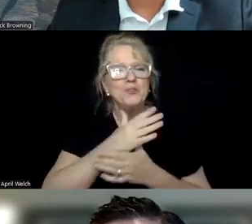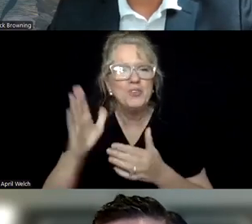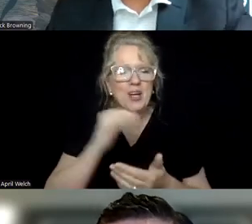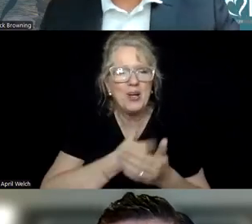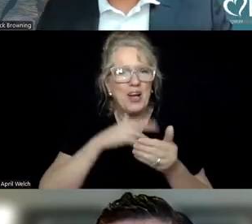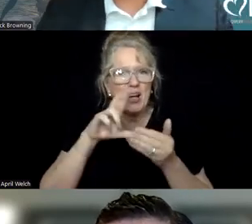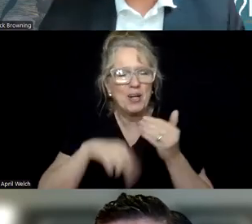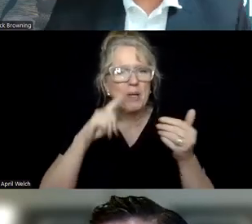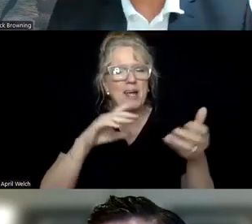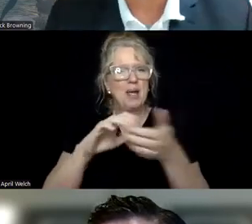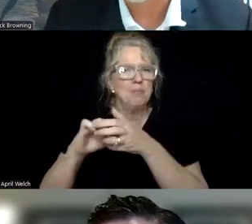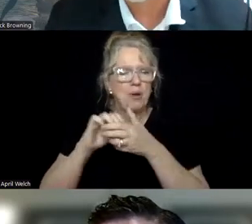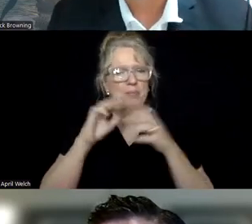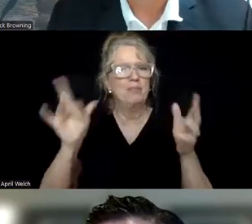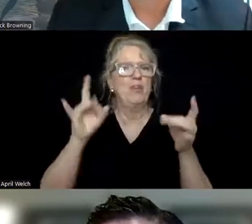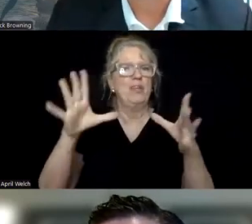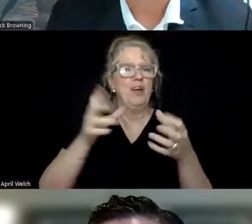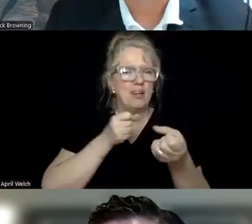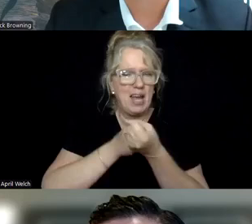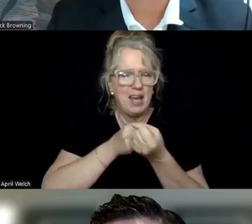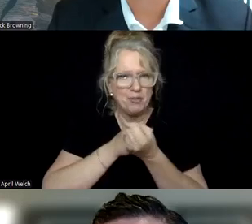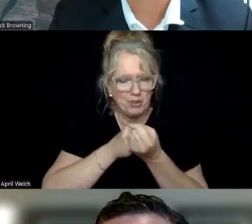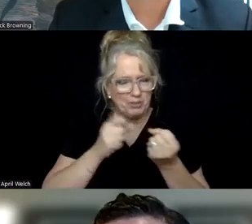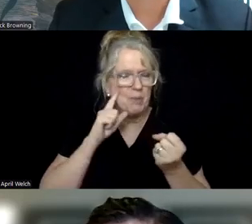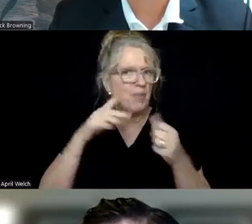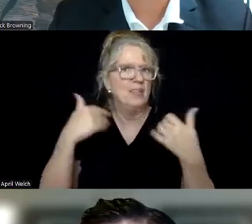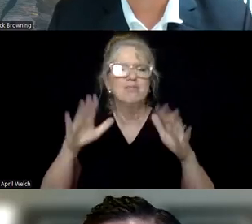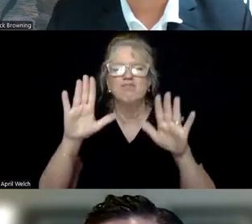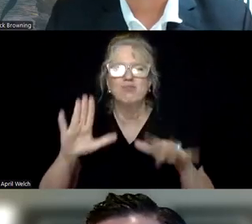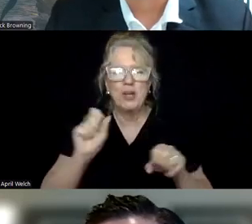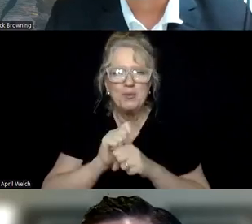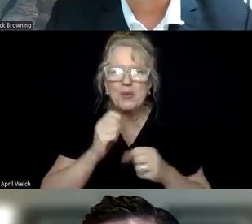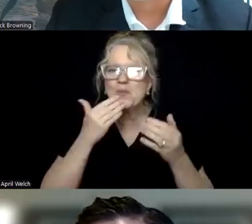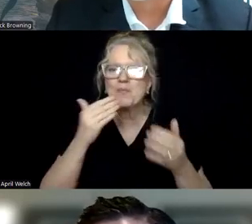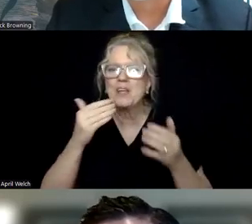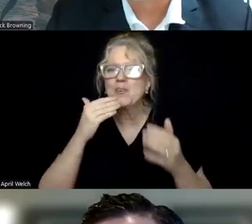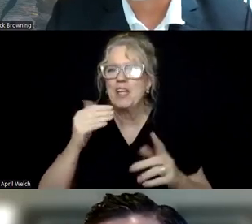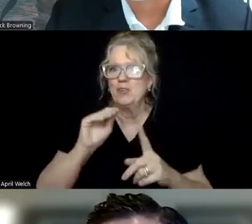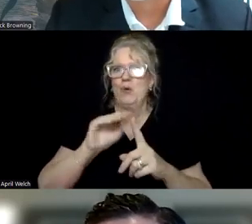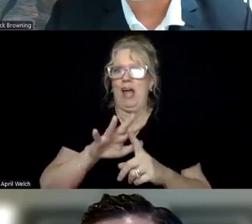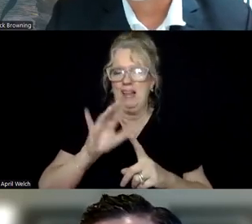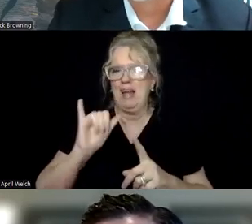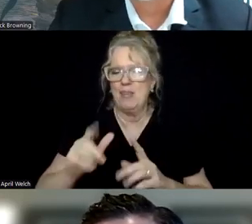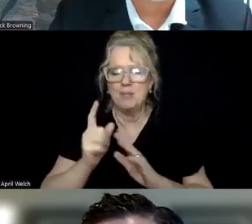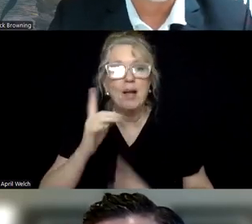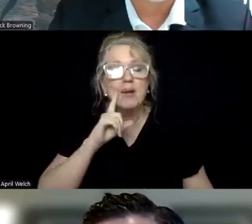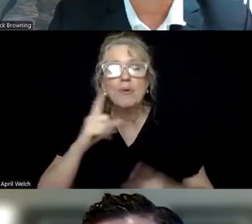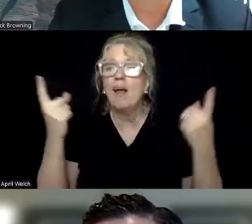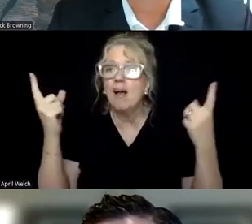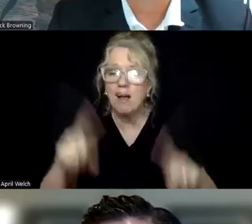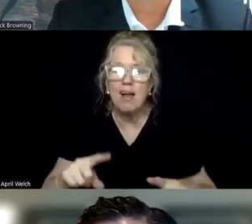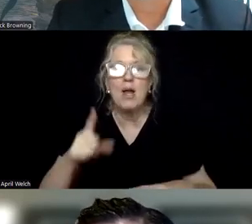continuing to partner with all the crisis advocates on advancing this great work. So thank you so much for highlighting it. It was so coincidental when